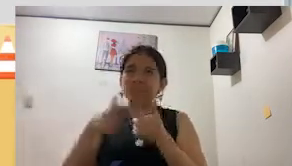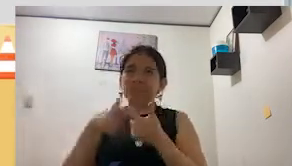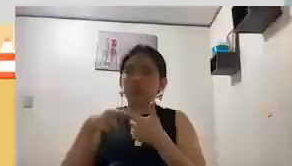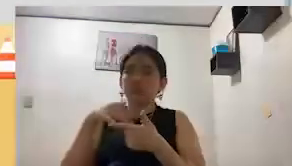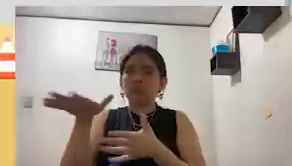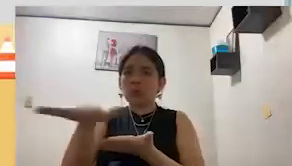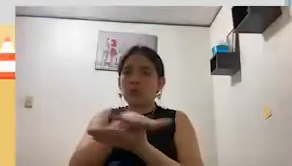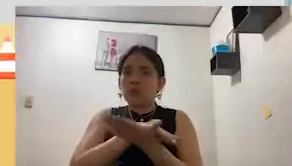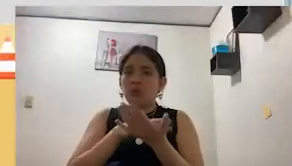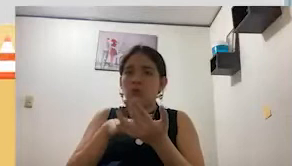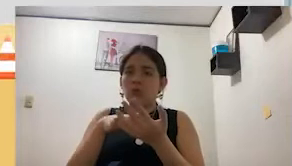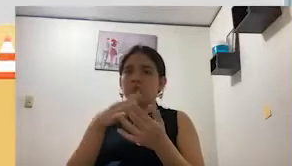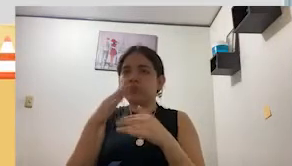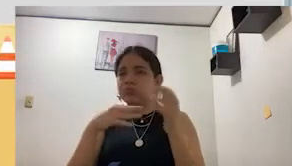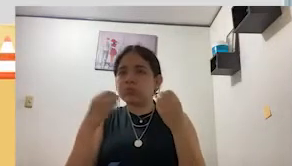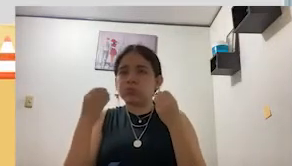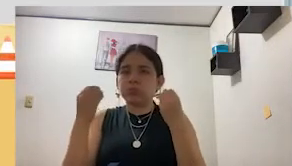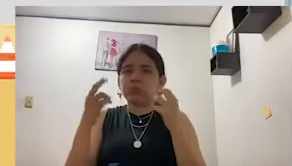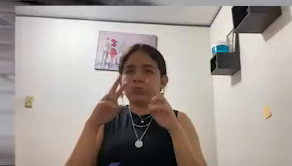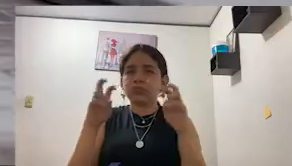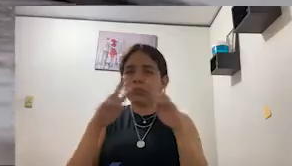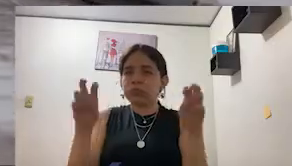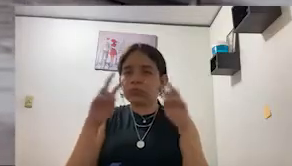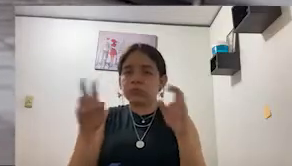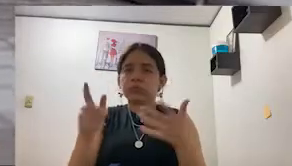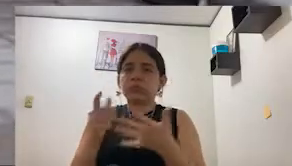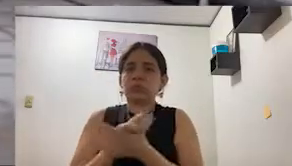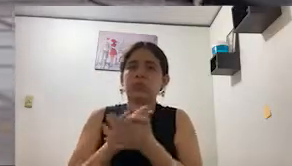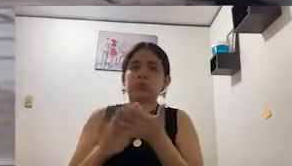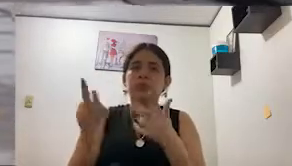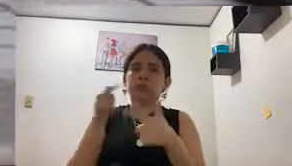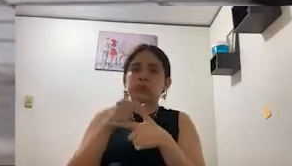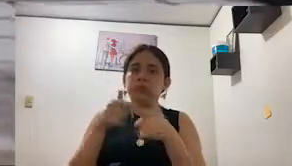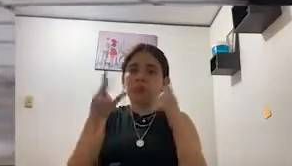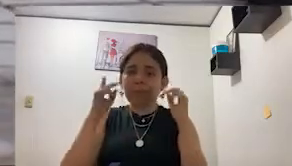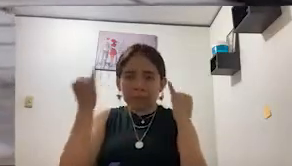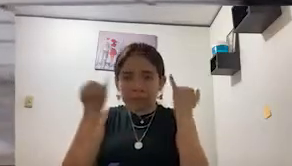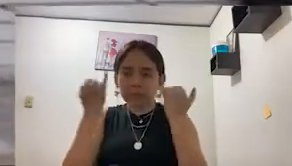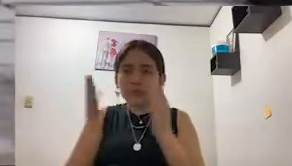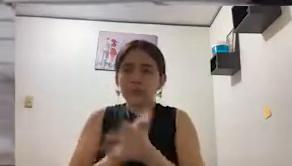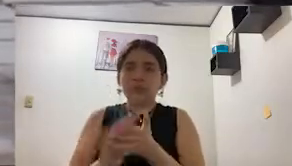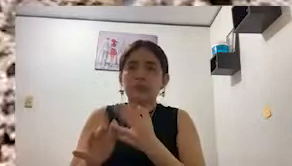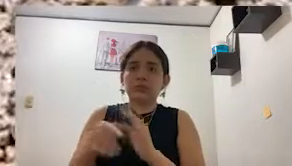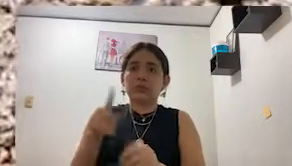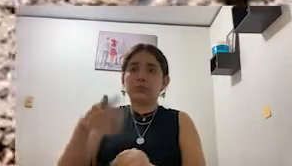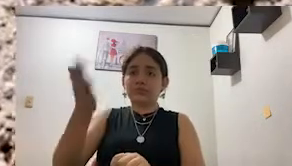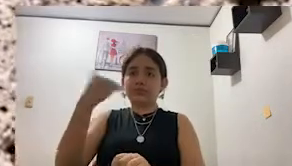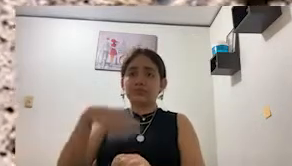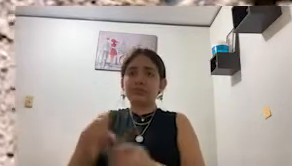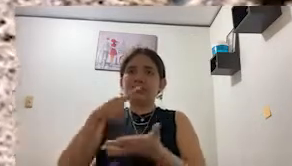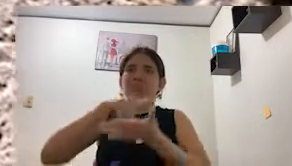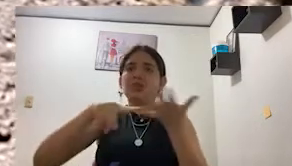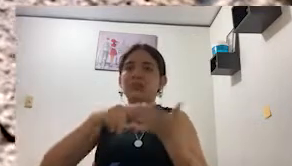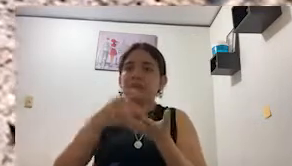is sustainability. Among its main differences is that the recycled aggregate has a high absorption